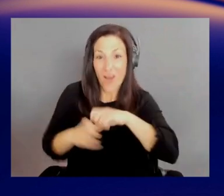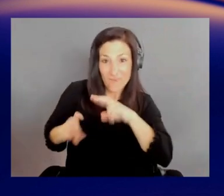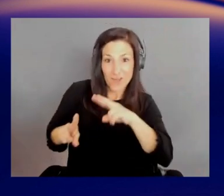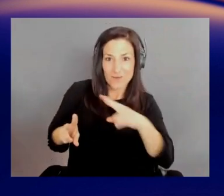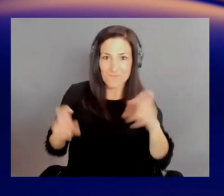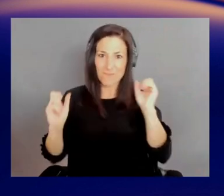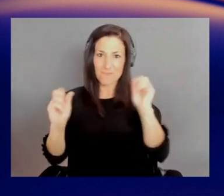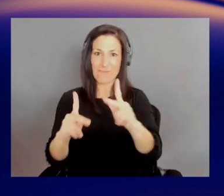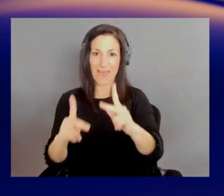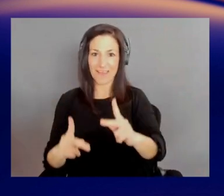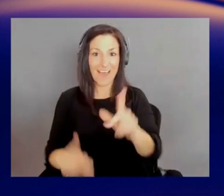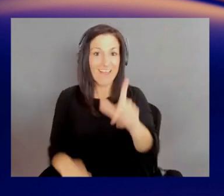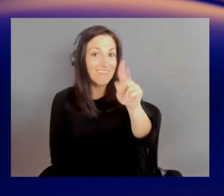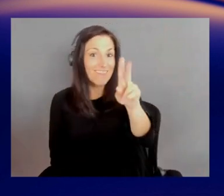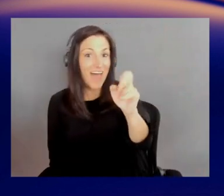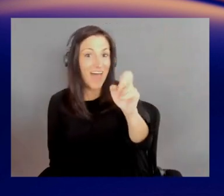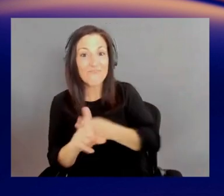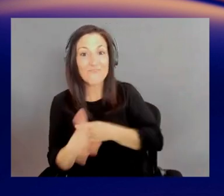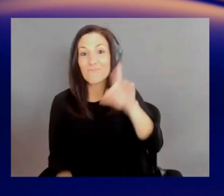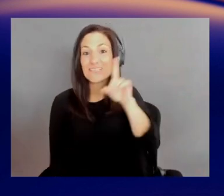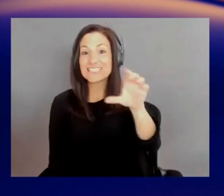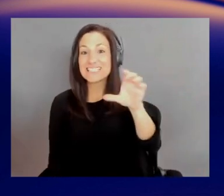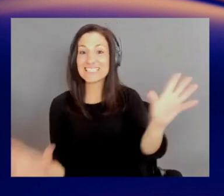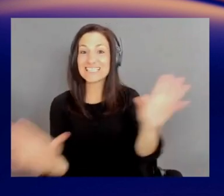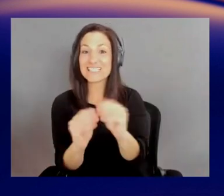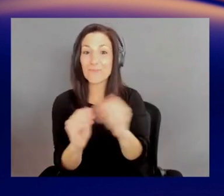the DC Summit. It's AWS OnAir.